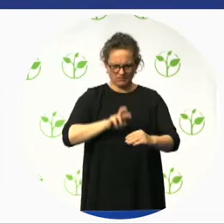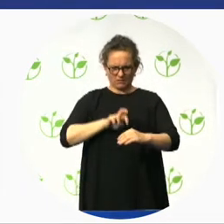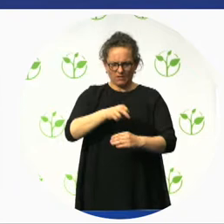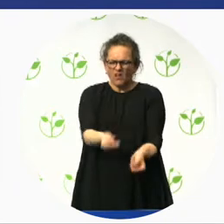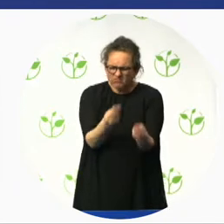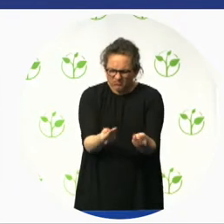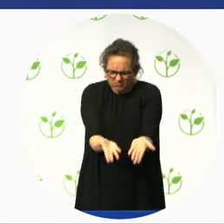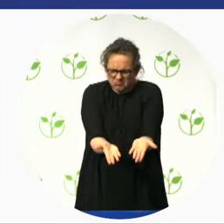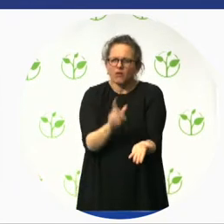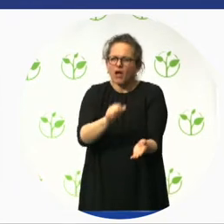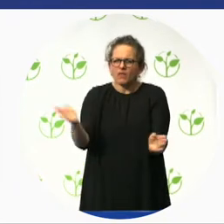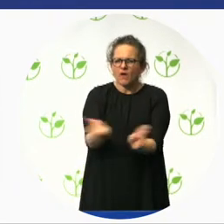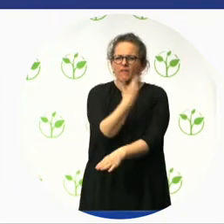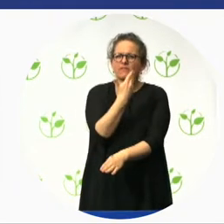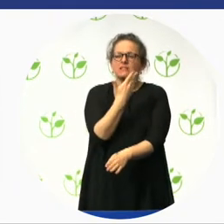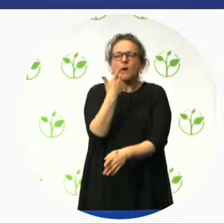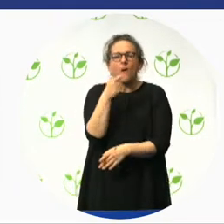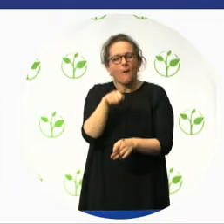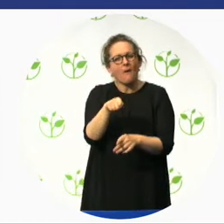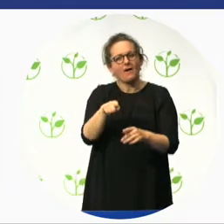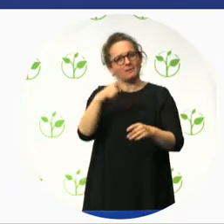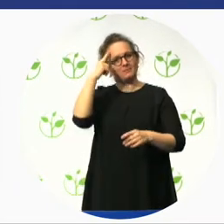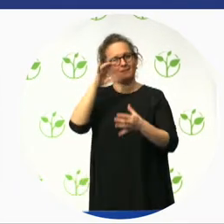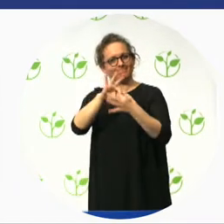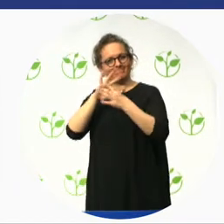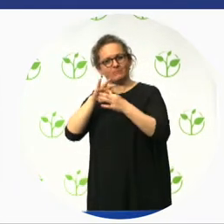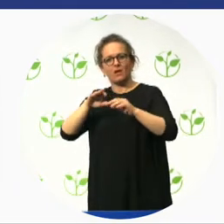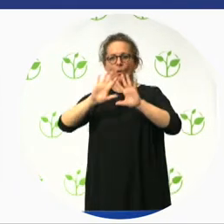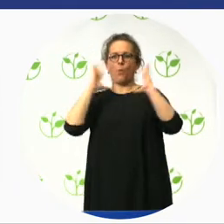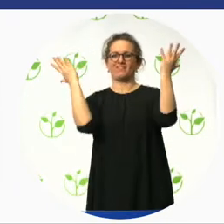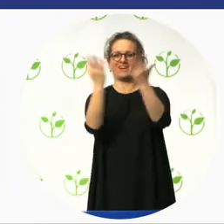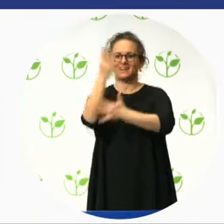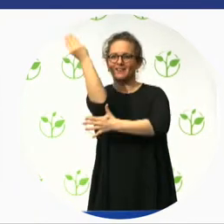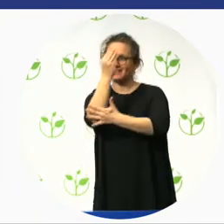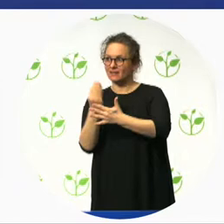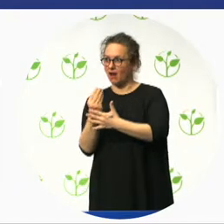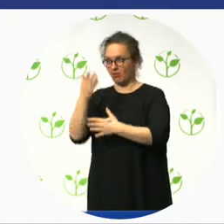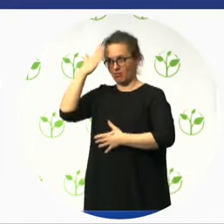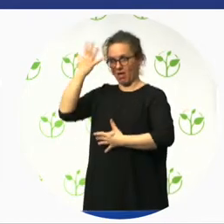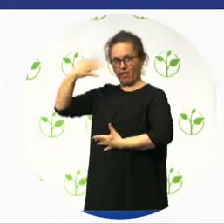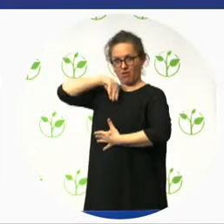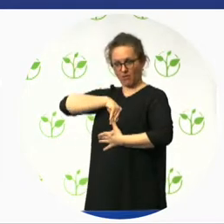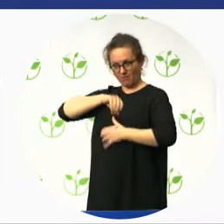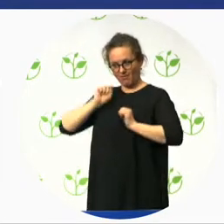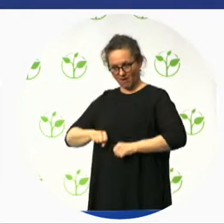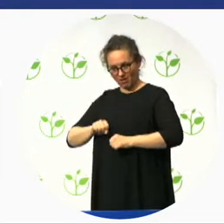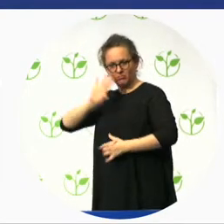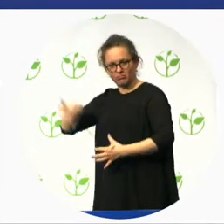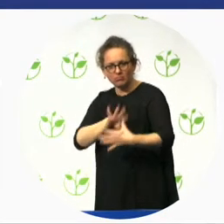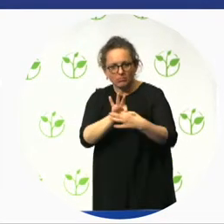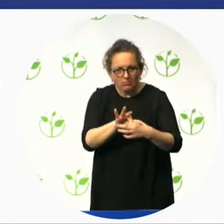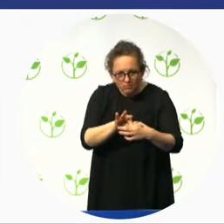When we look at what will be rated, assessors have a look at various aspects of the building, which is listed on the screen behind me.